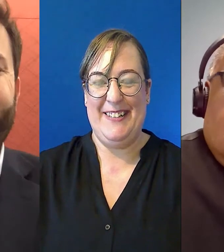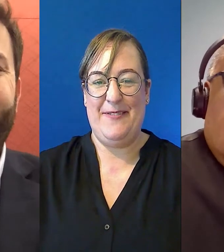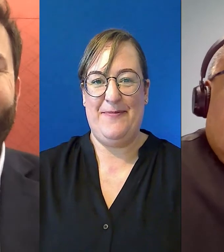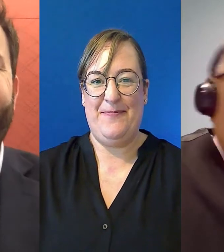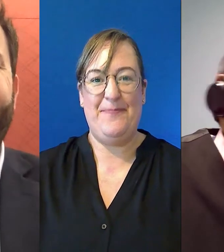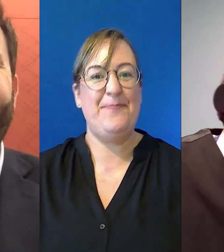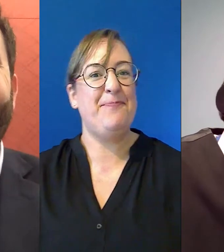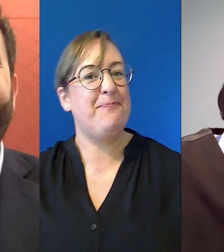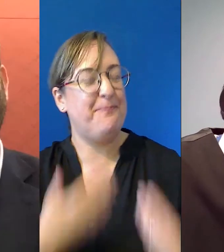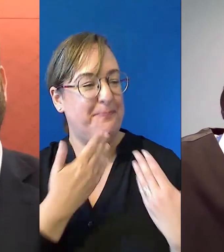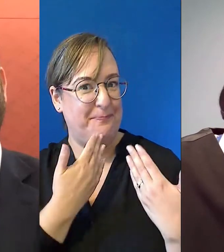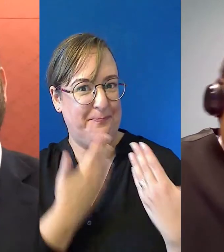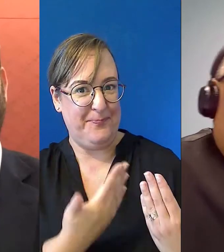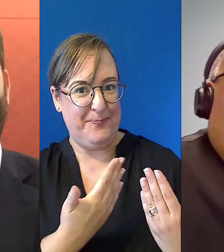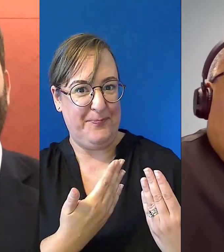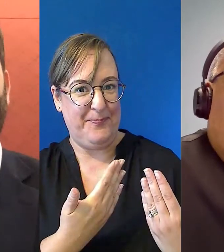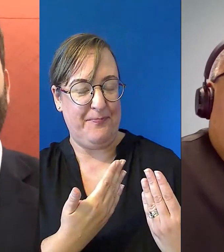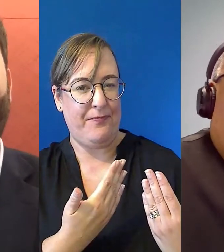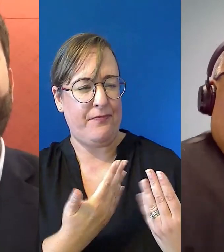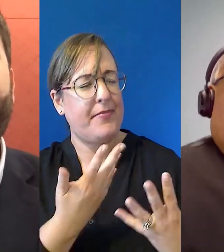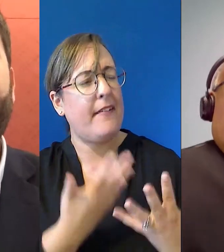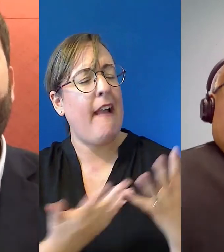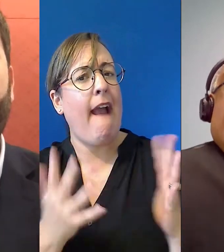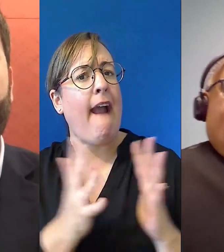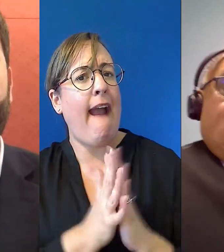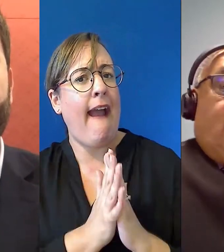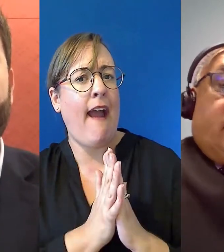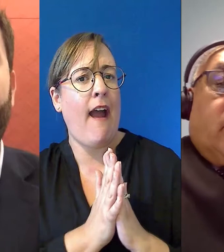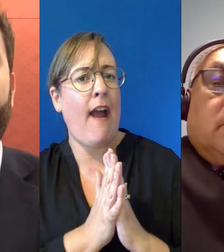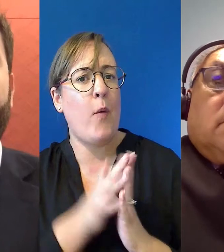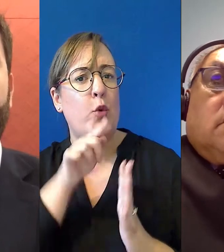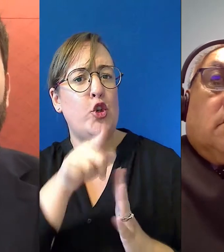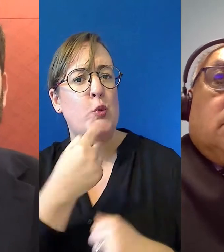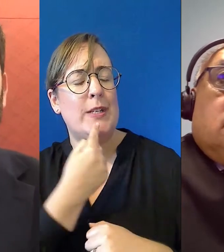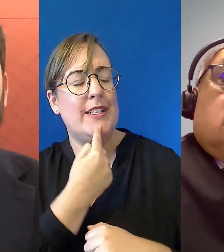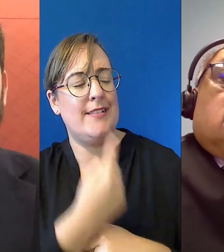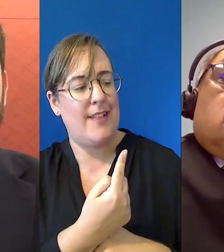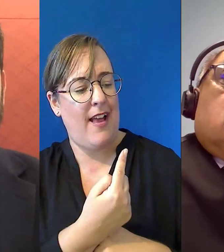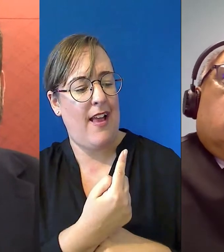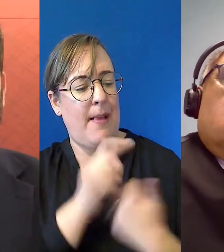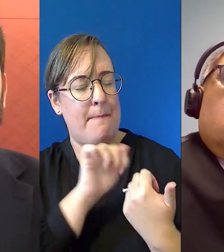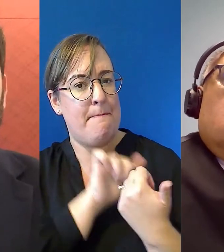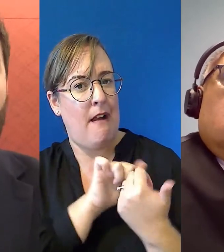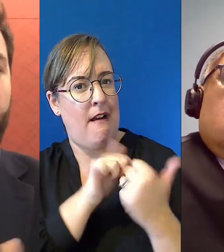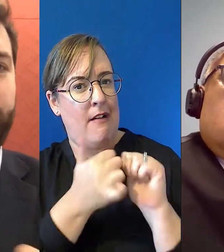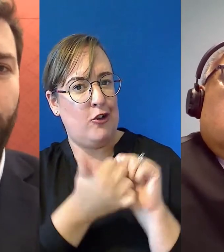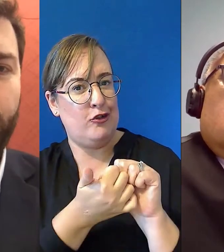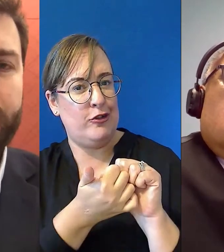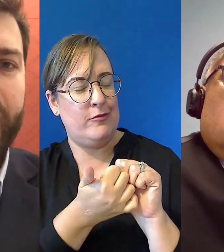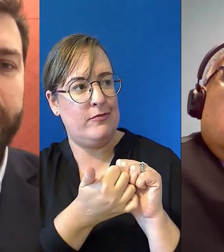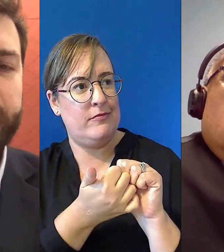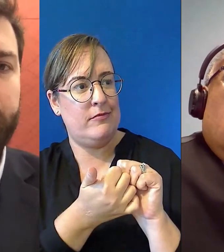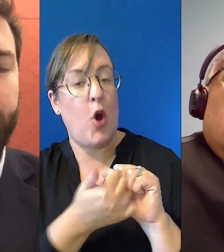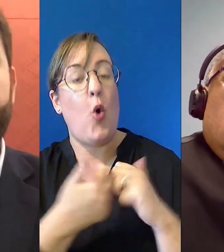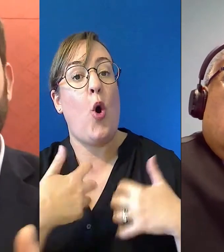that. How would you, a partnership, a well-formed